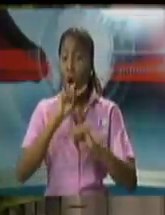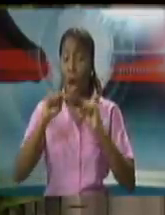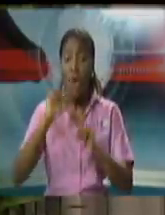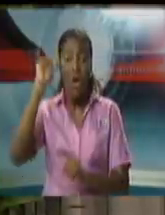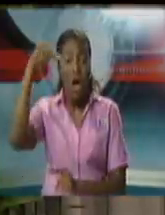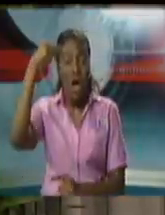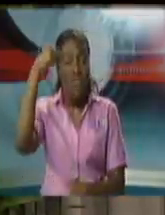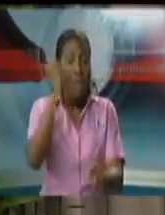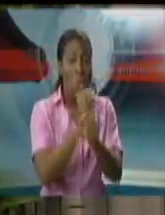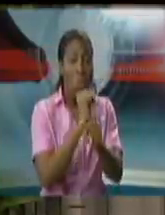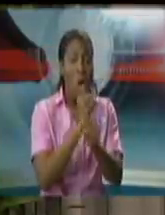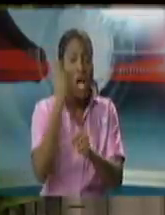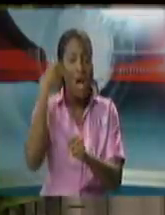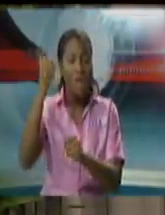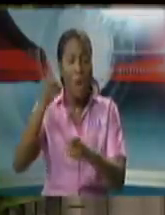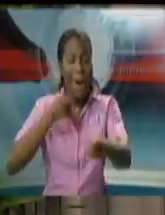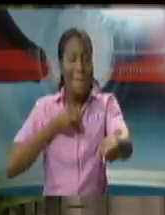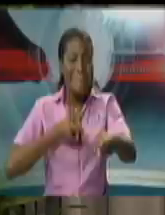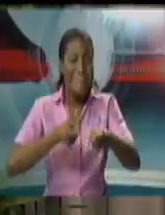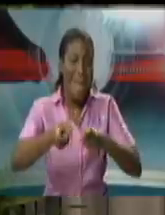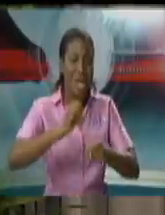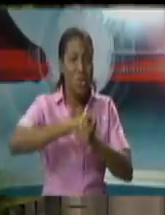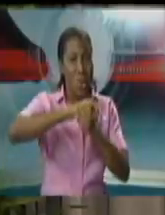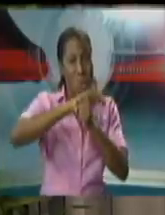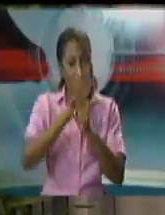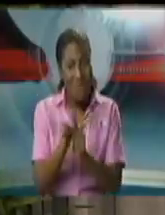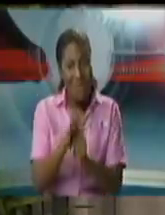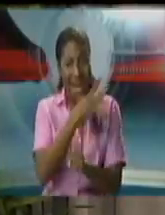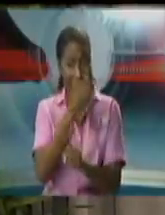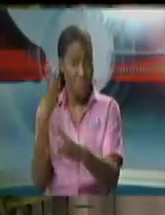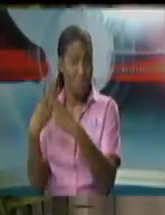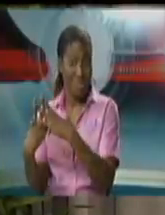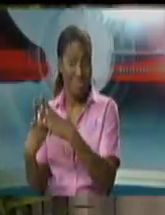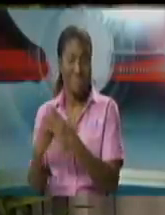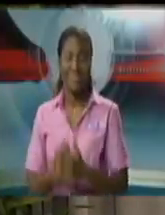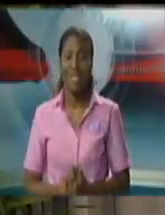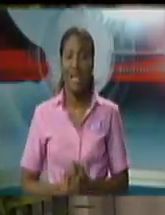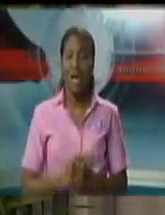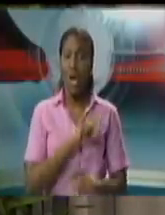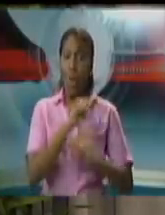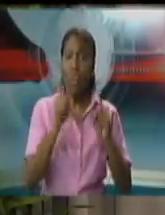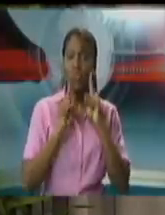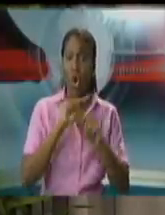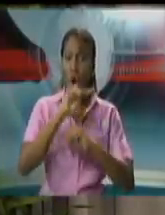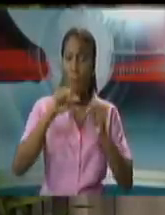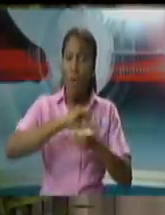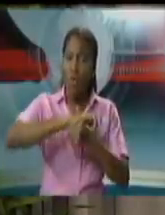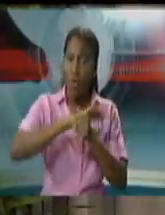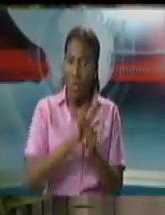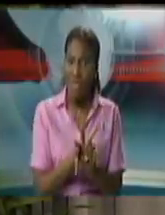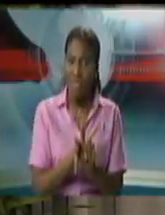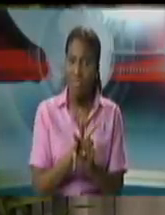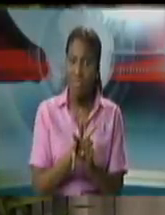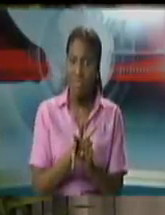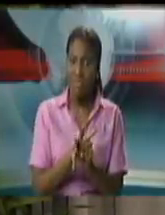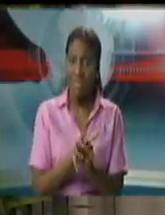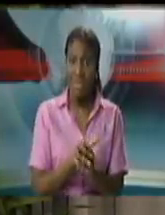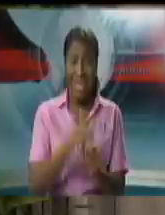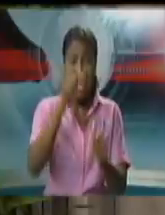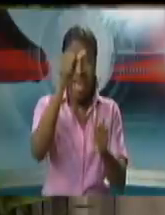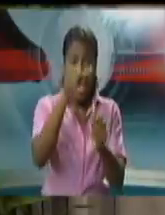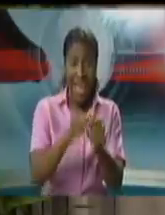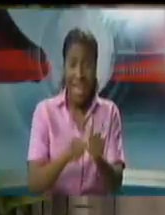looking at in managing the COVID crisis. In looking at the COVID crisis, every bed matters,